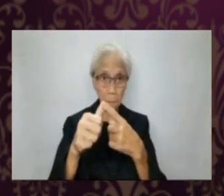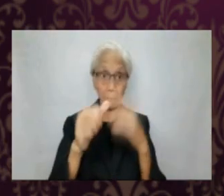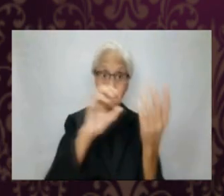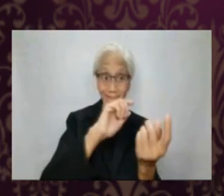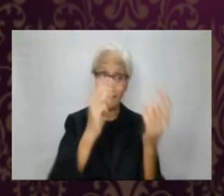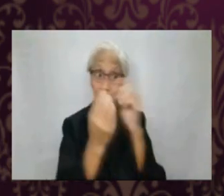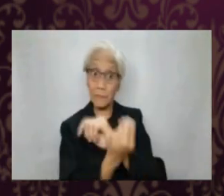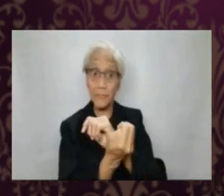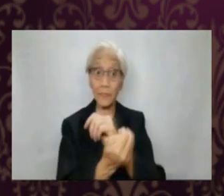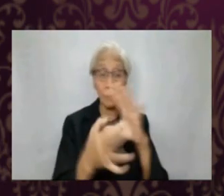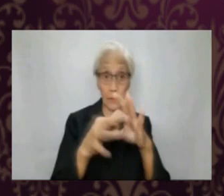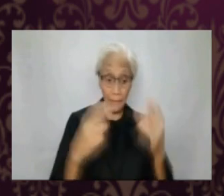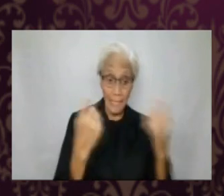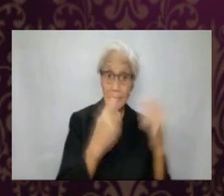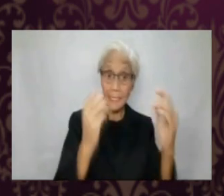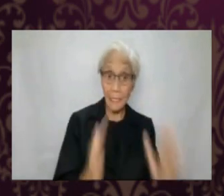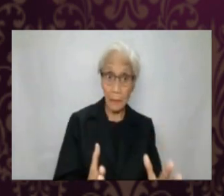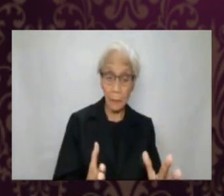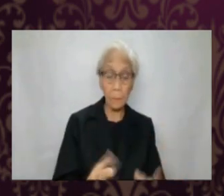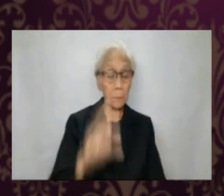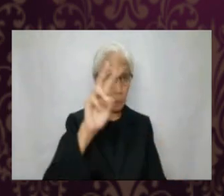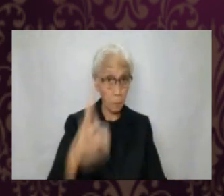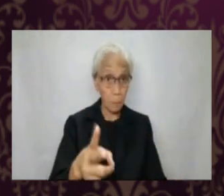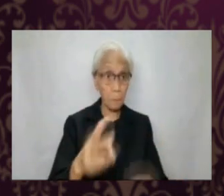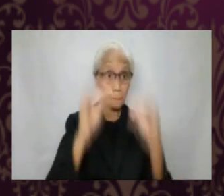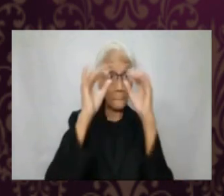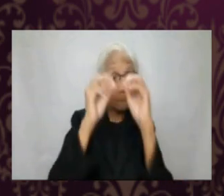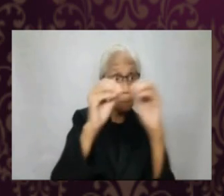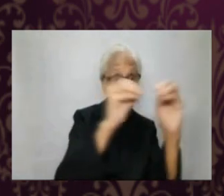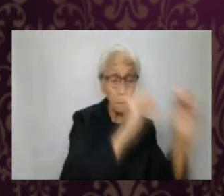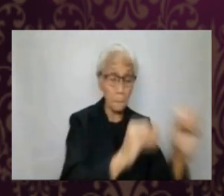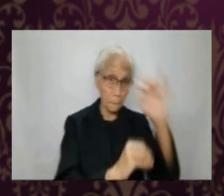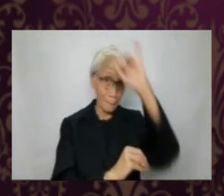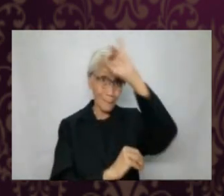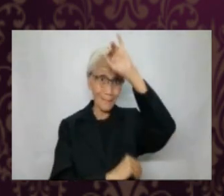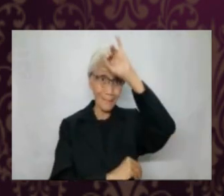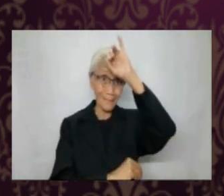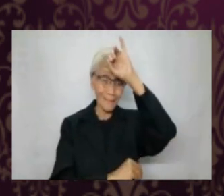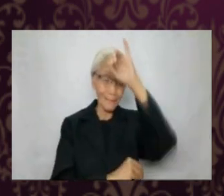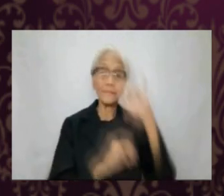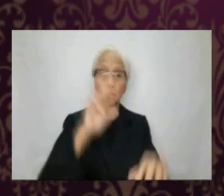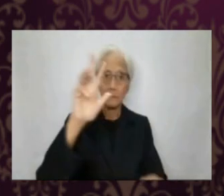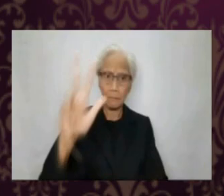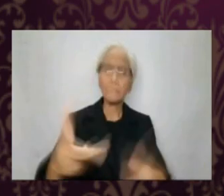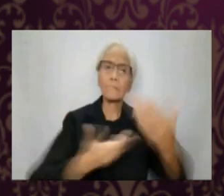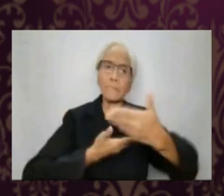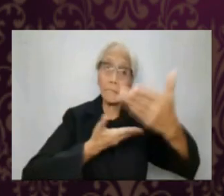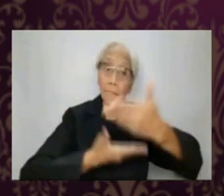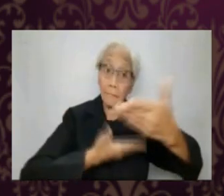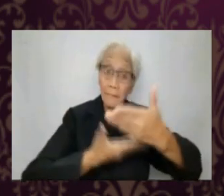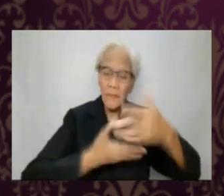mercy. Number one, conversion of the sinner. Number two, instruction